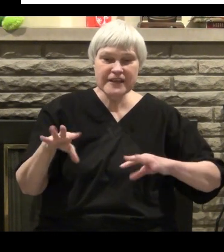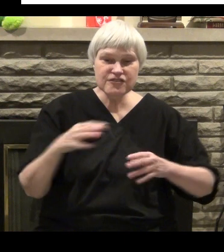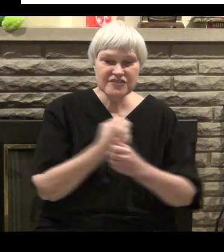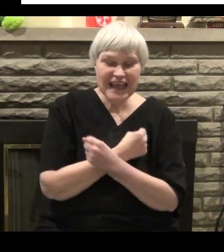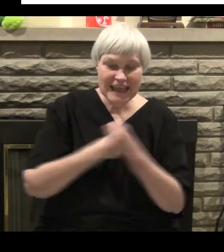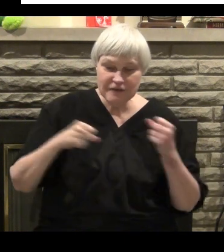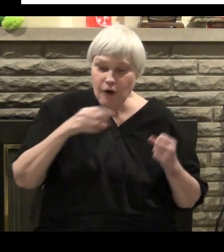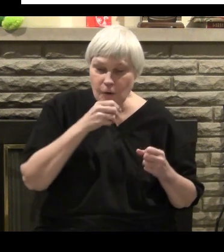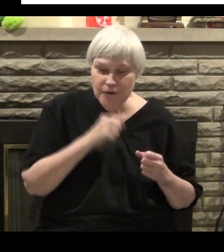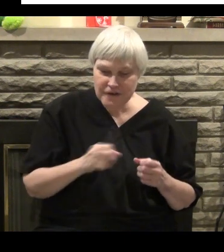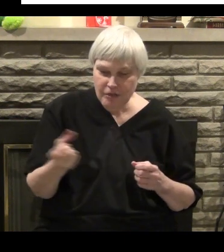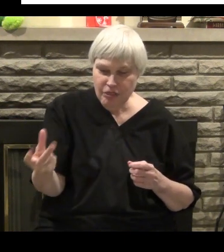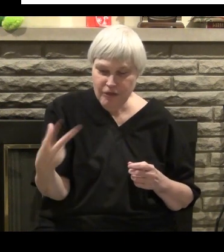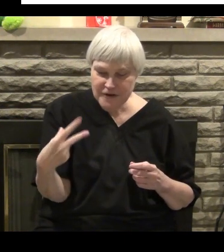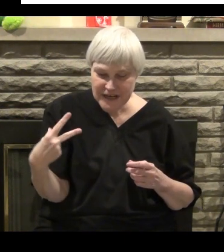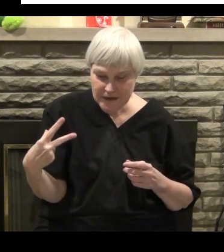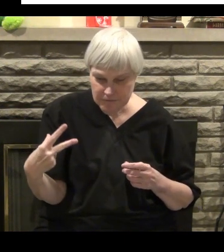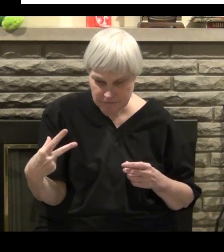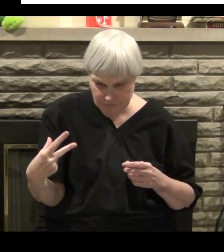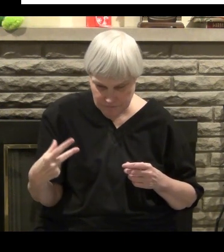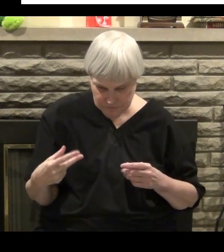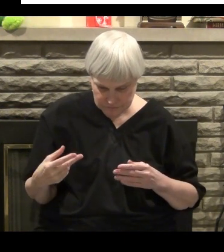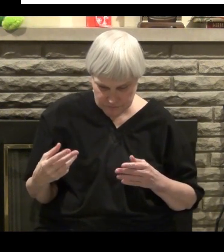I was saved when I was 13.